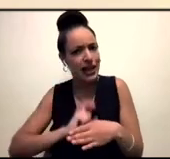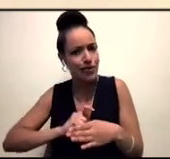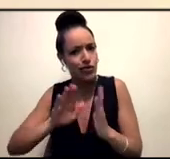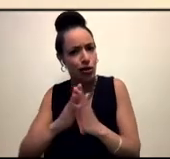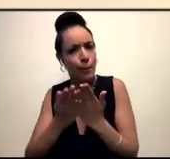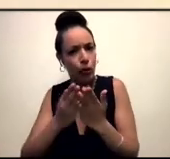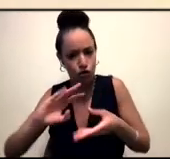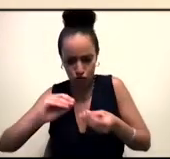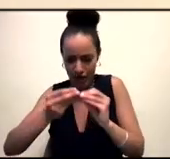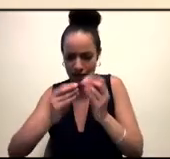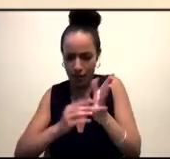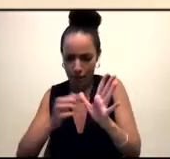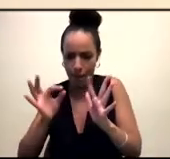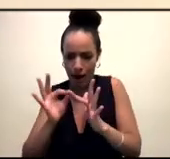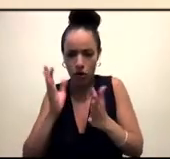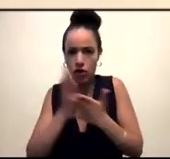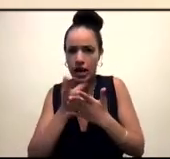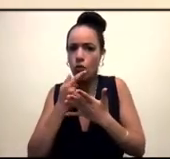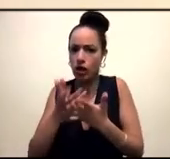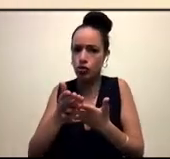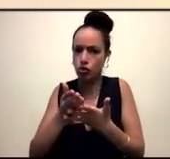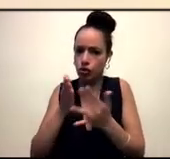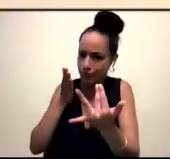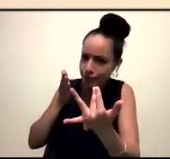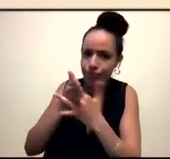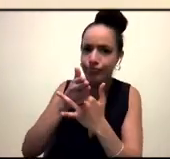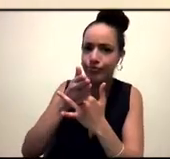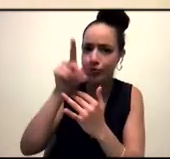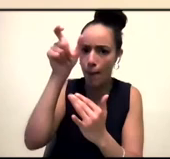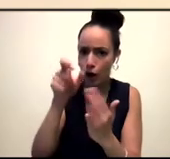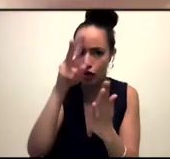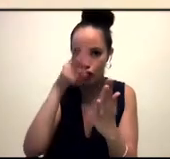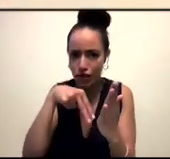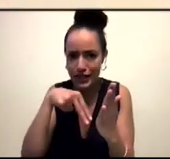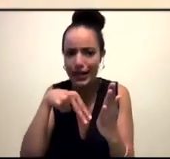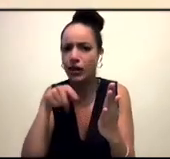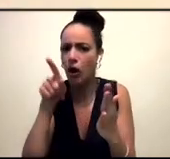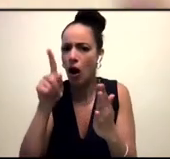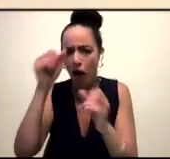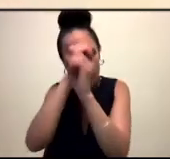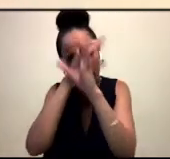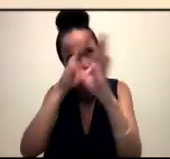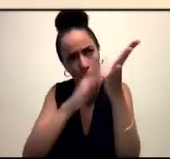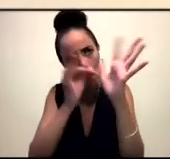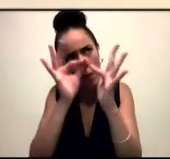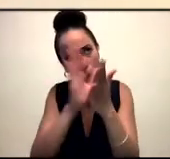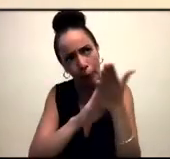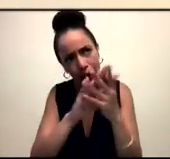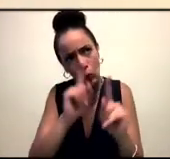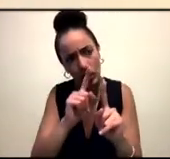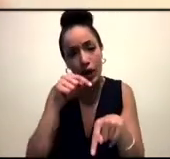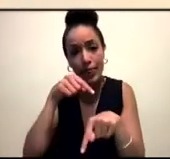the reader's idea of what a map is, and that a map is objective in any way. Because that was at the time that this map maker lived,